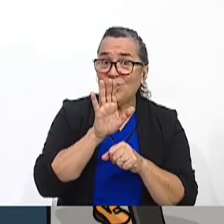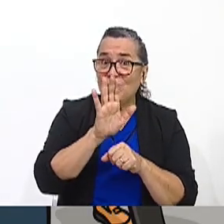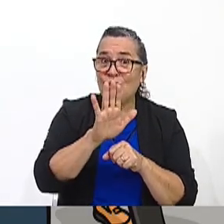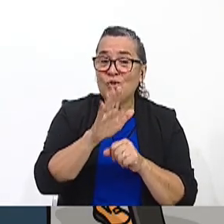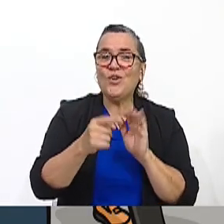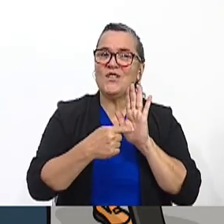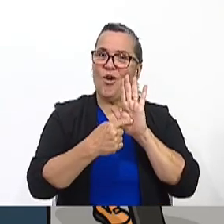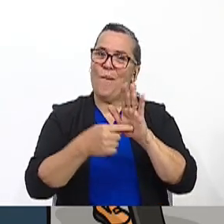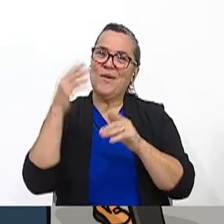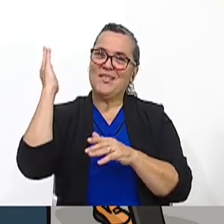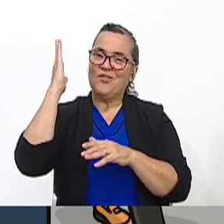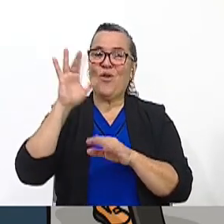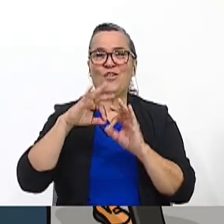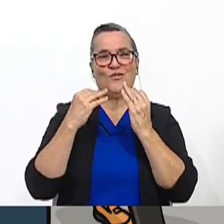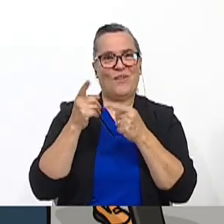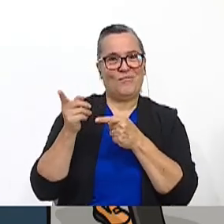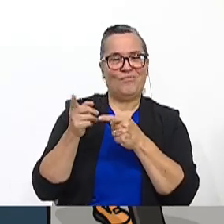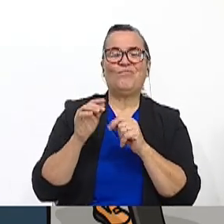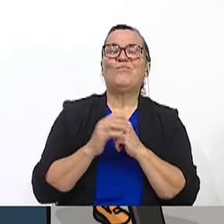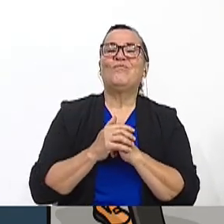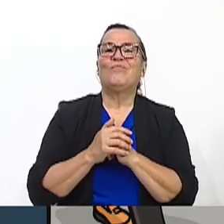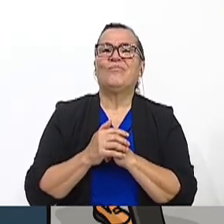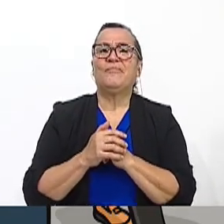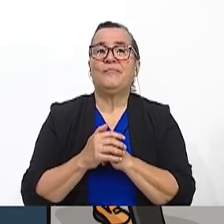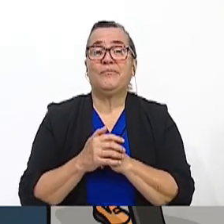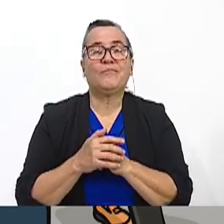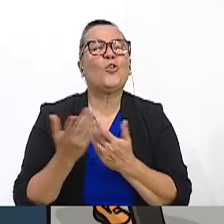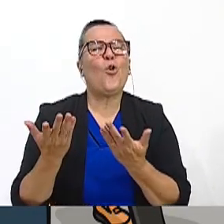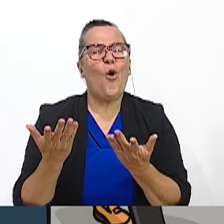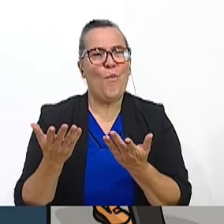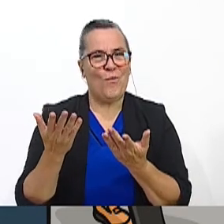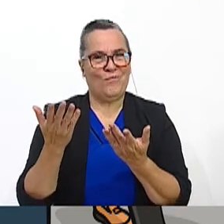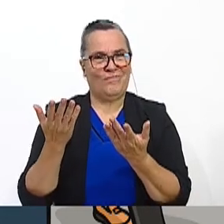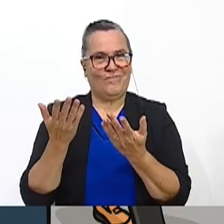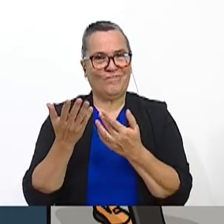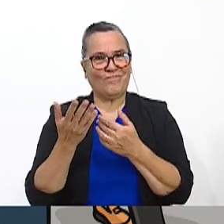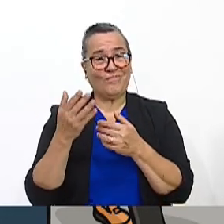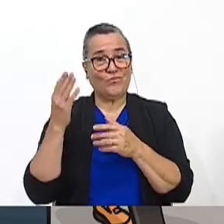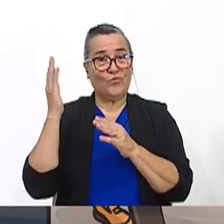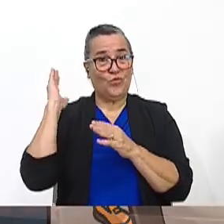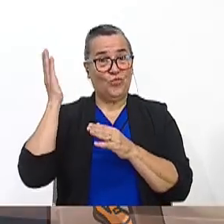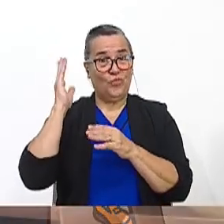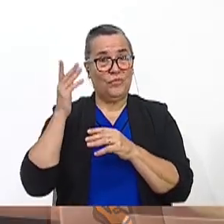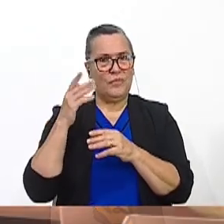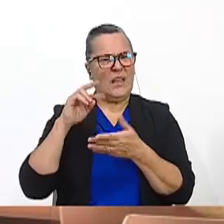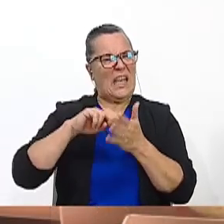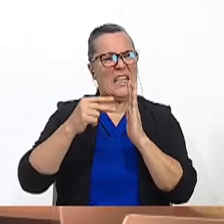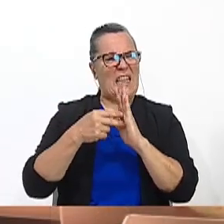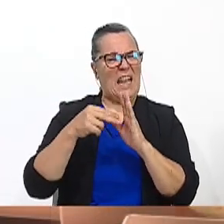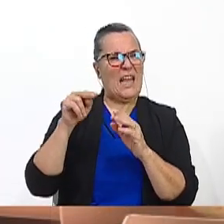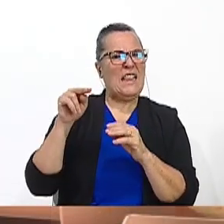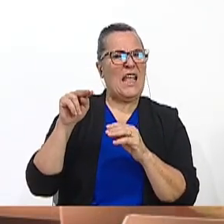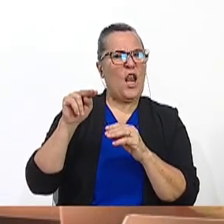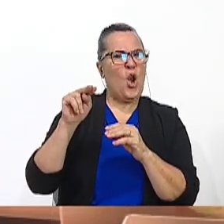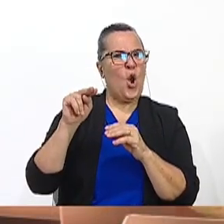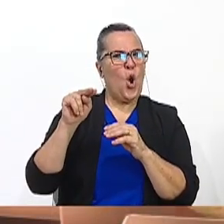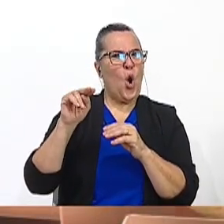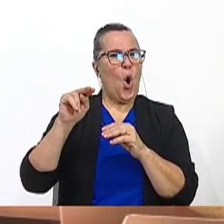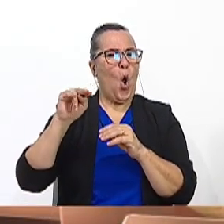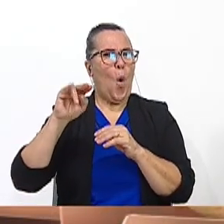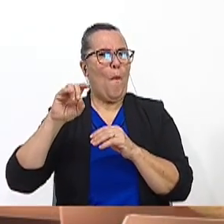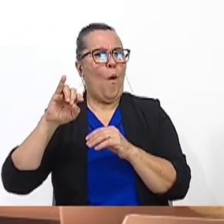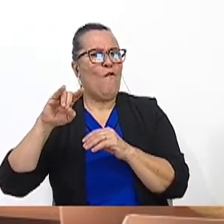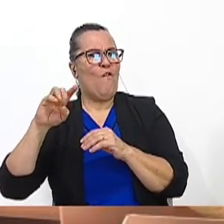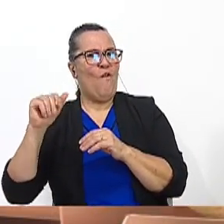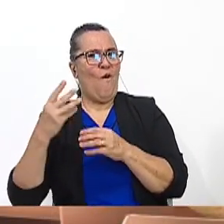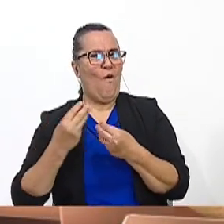to your family members. How were your speeches? What do you think about nomophobia? Hmm. Okay. It's